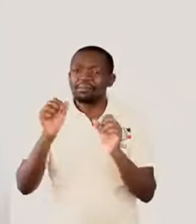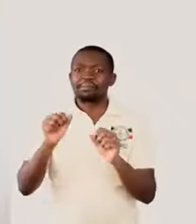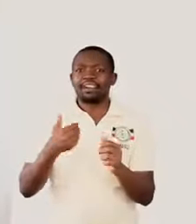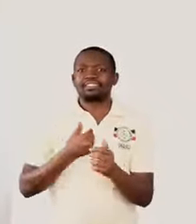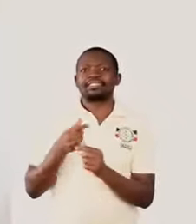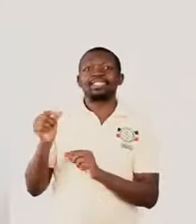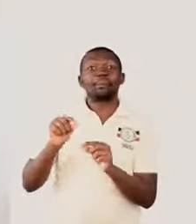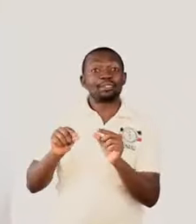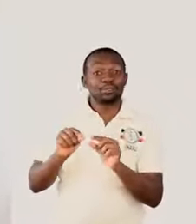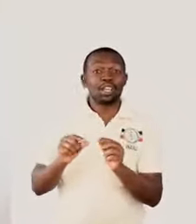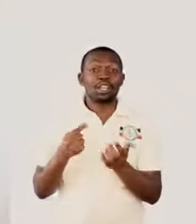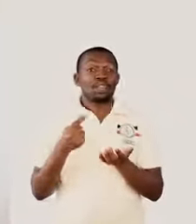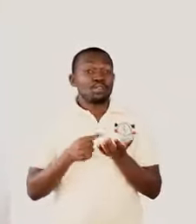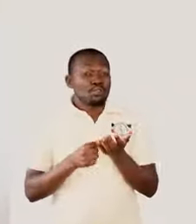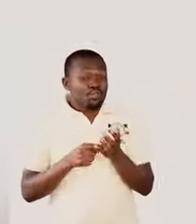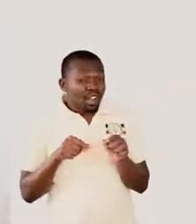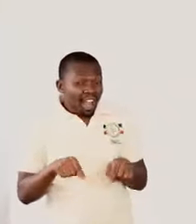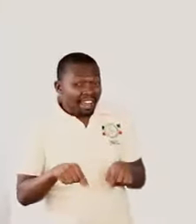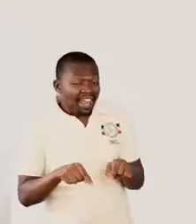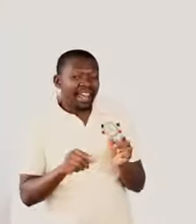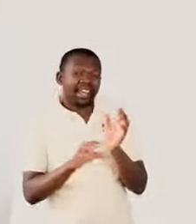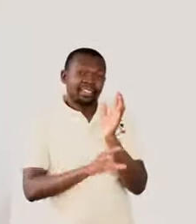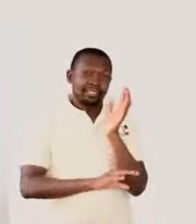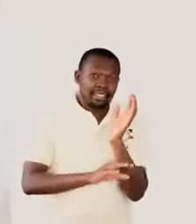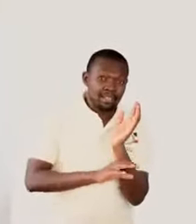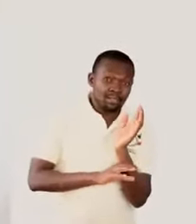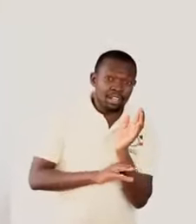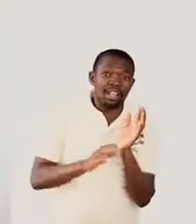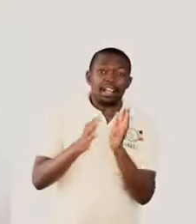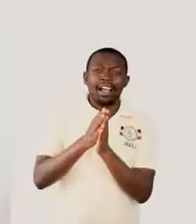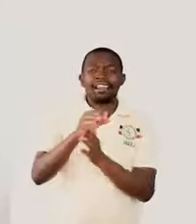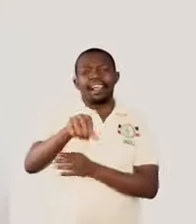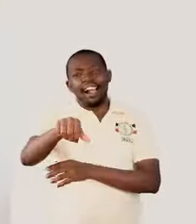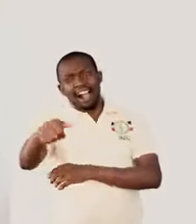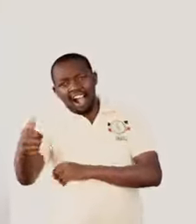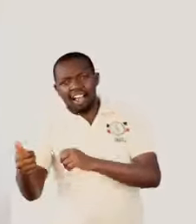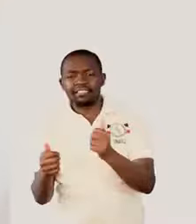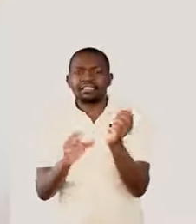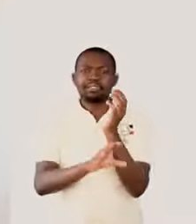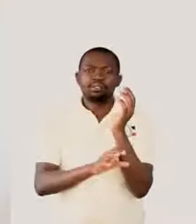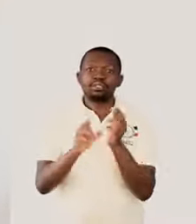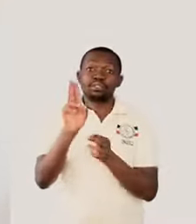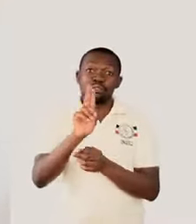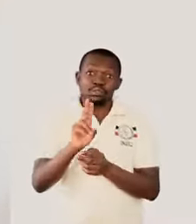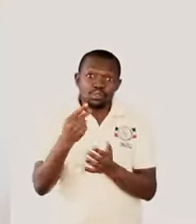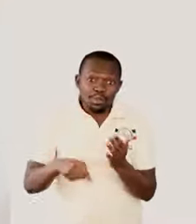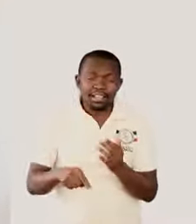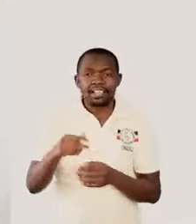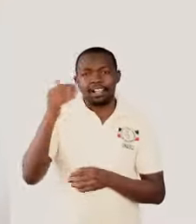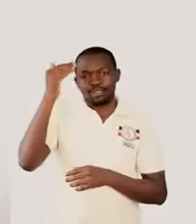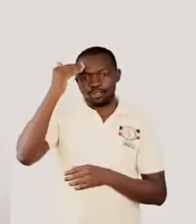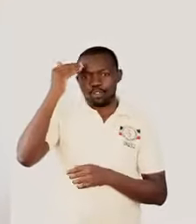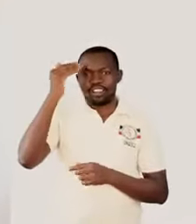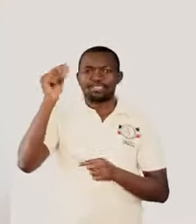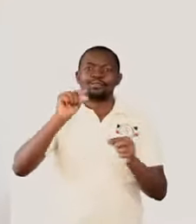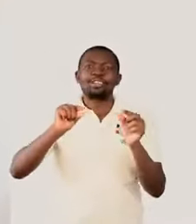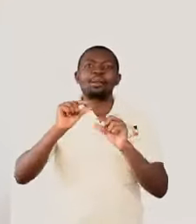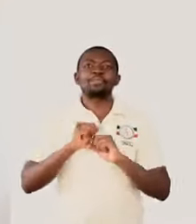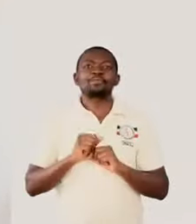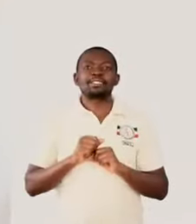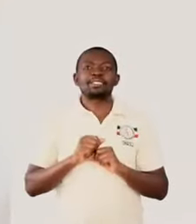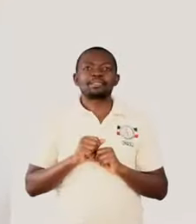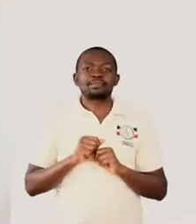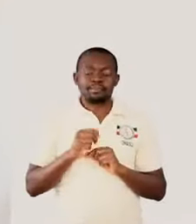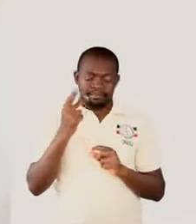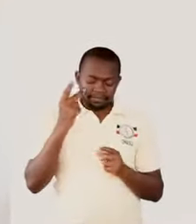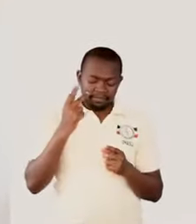Uganda as a country and other countries use the knowledge of chemistry to produce,